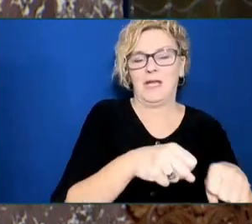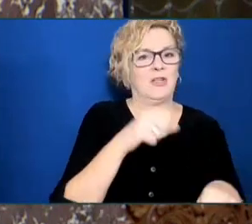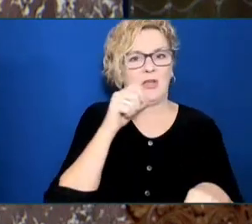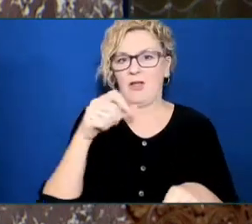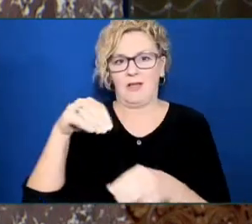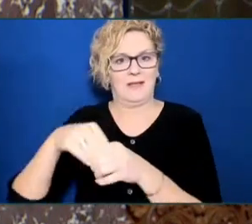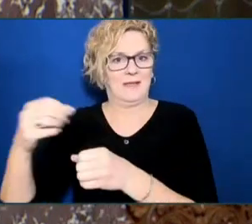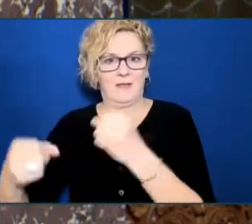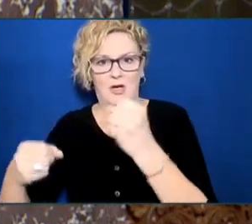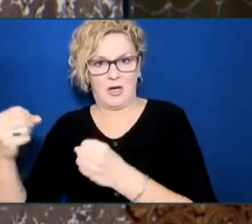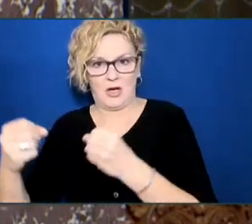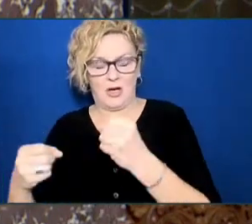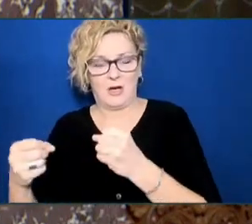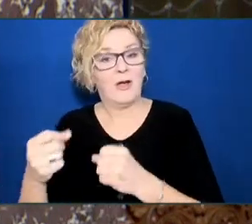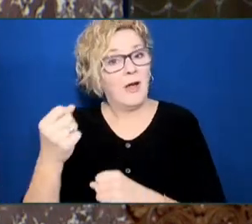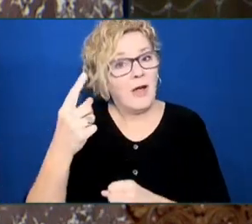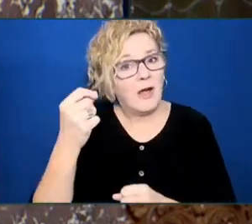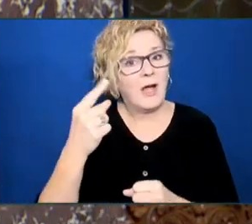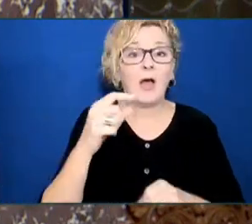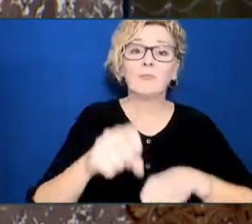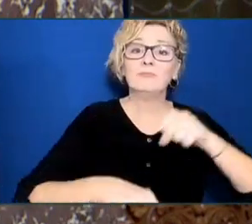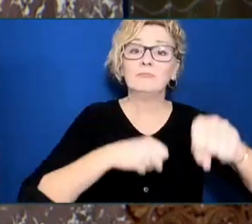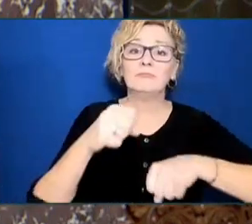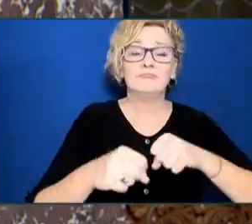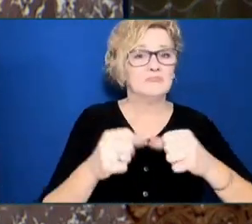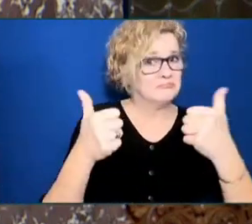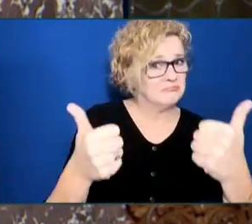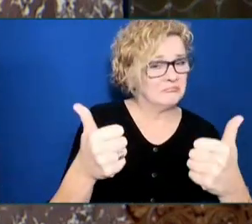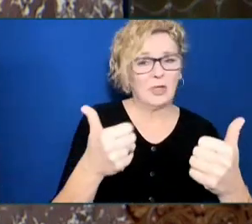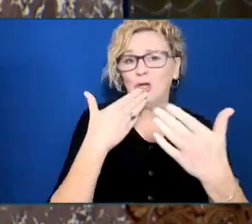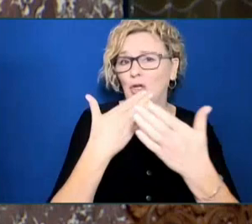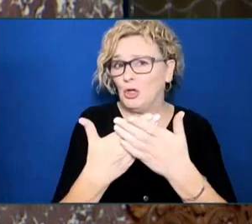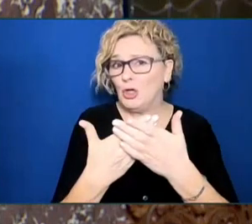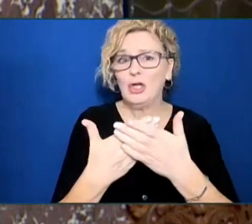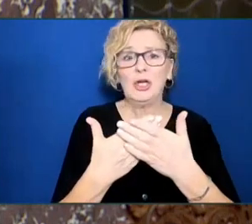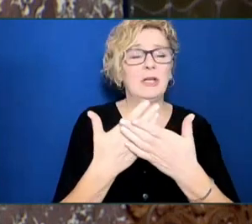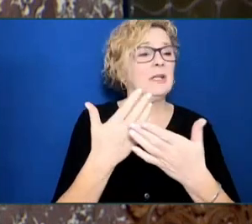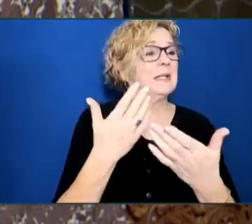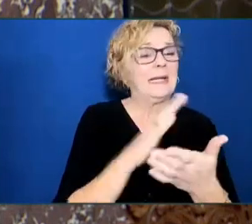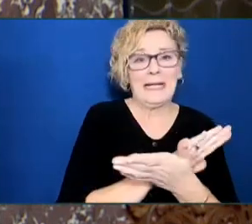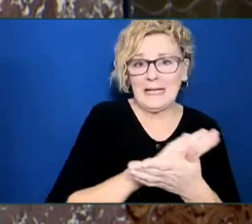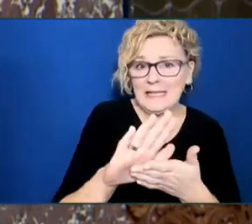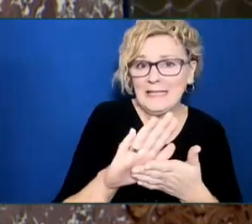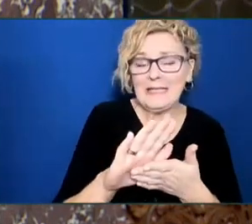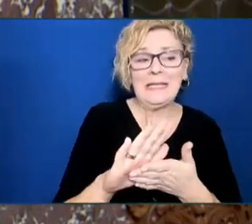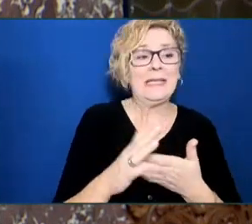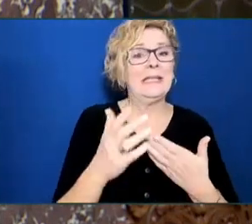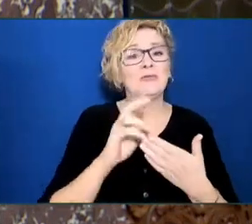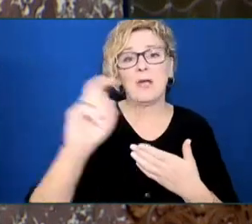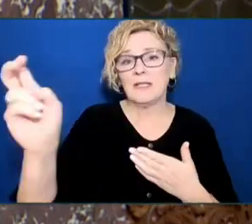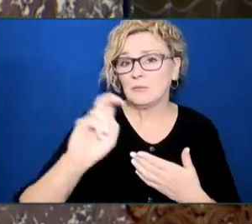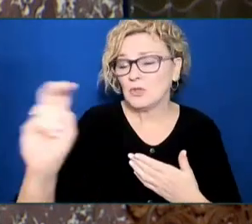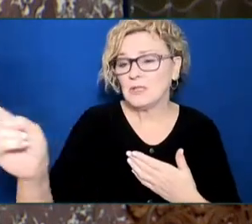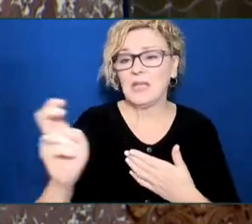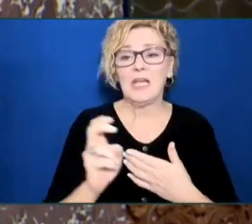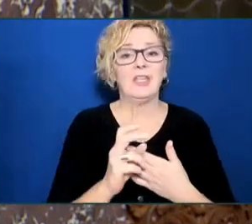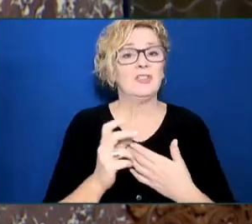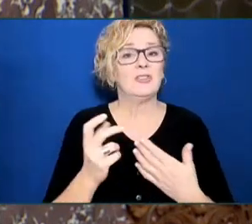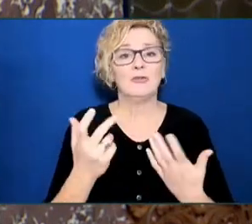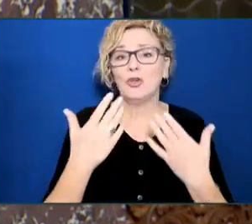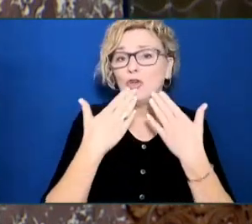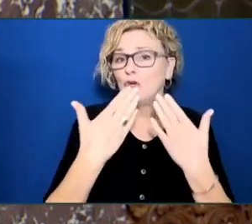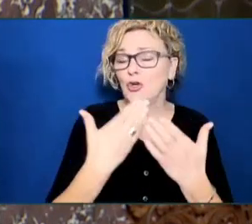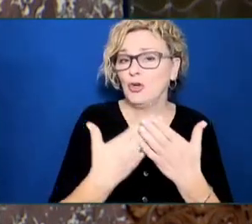one of the most enjoyable, cleanest, economic, and healthiest transportation alternatives that can be enjoyed by British Columbians from right across this